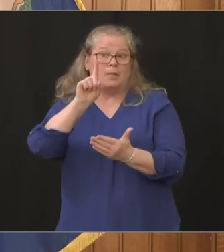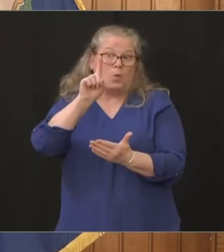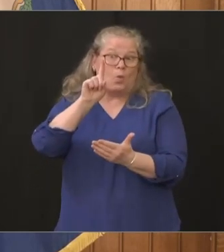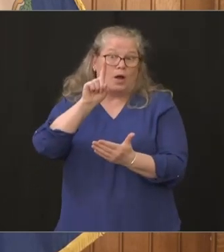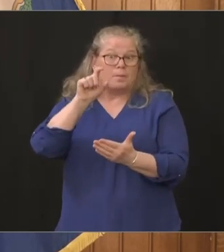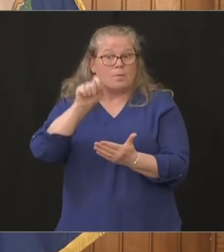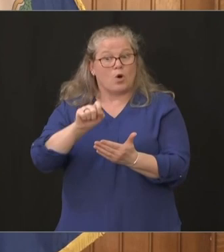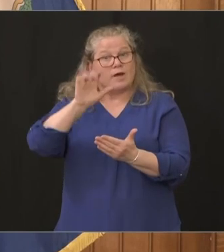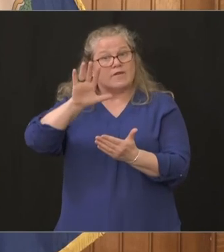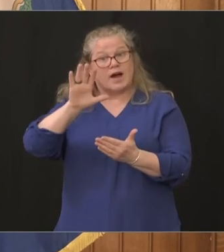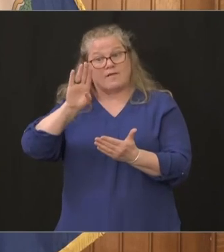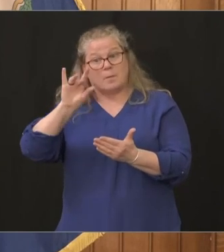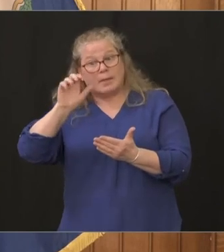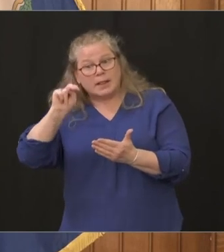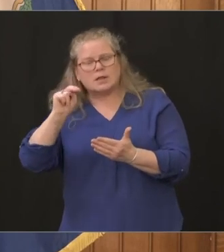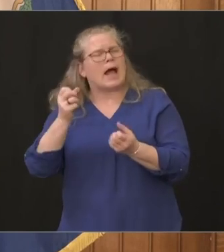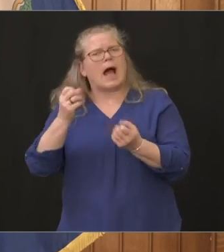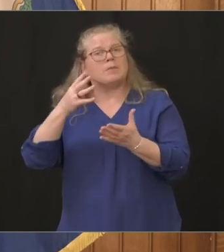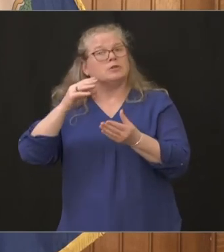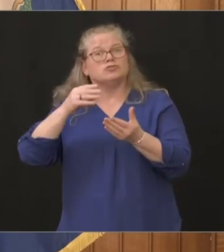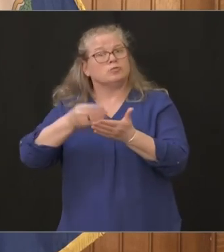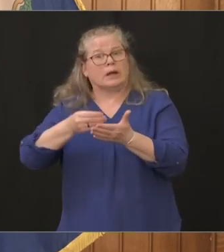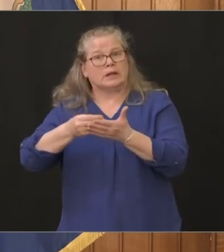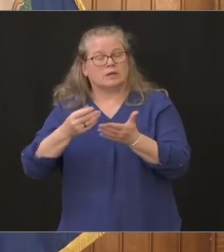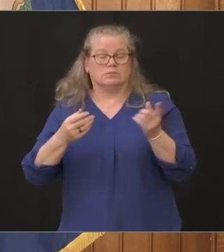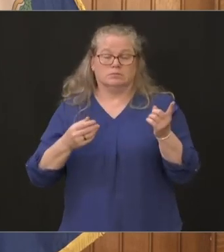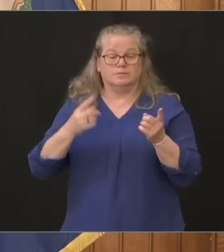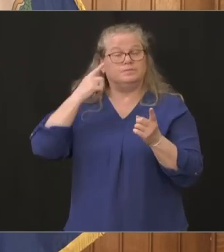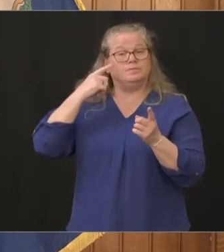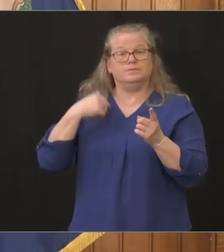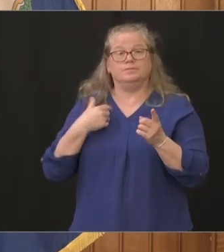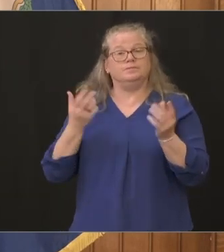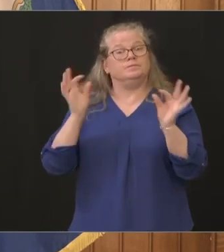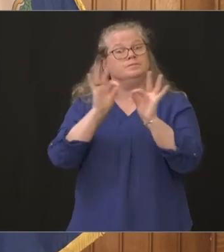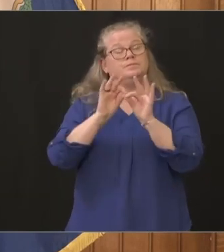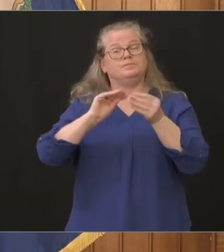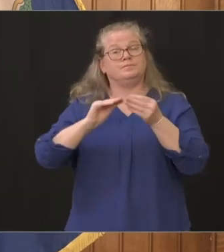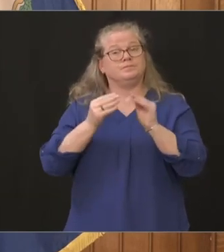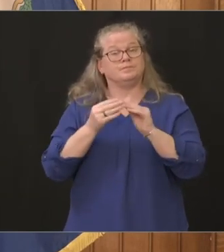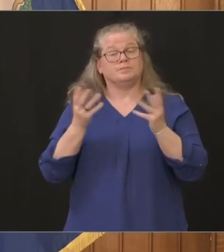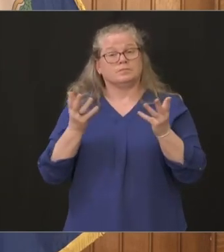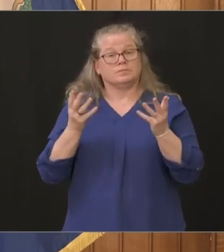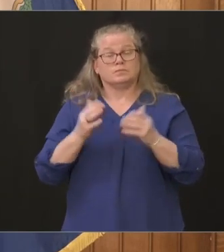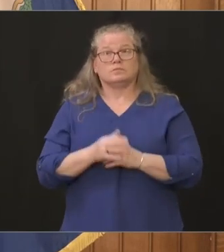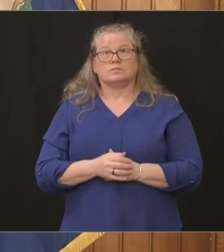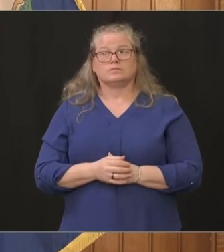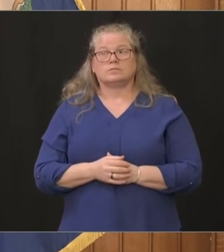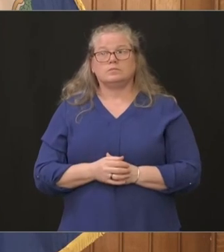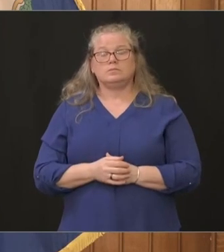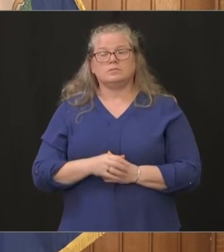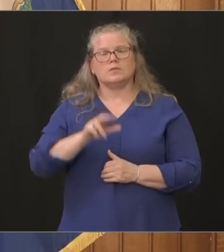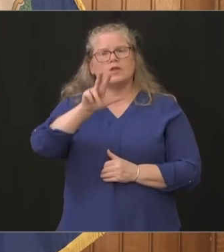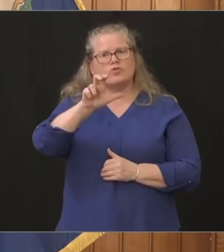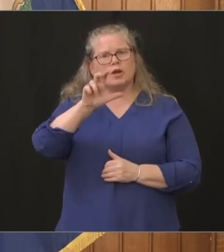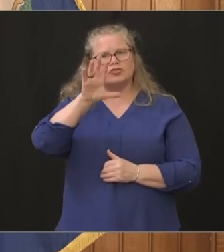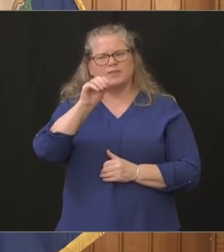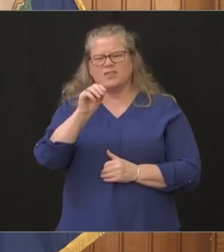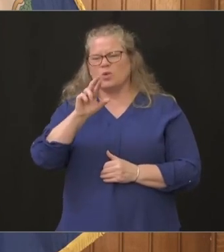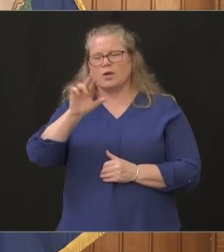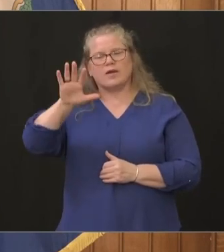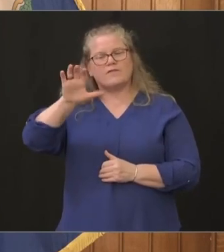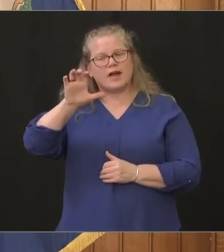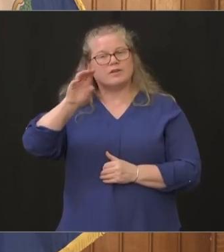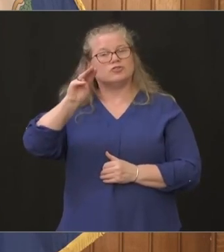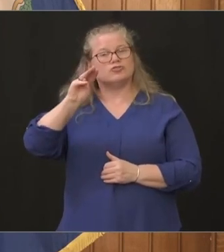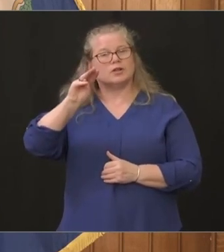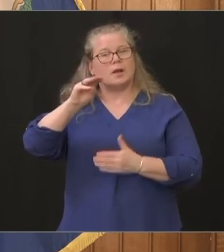dollars or what are we talking well the number i really care about is the um you know 350 or 500 billion uh that's